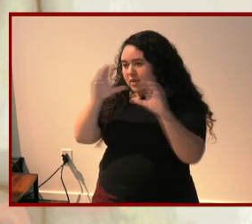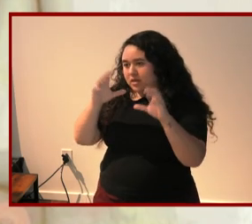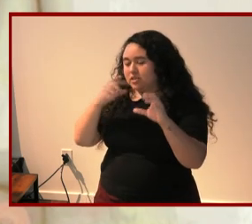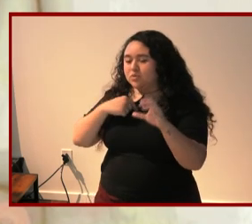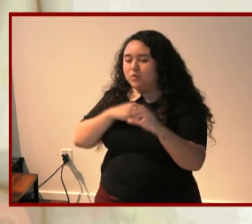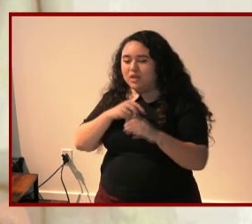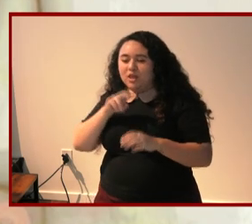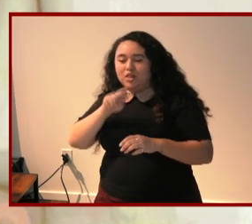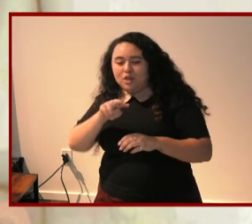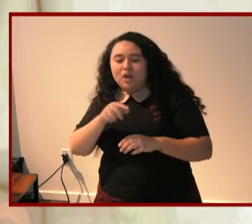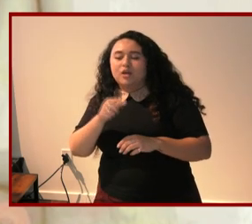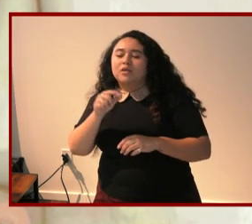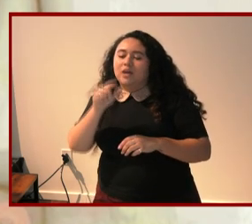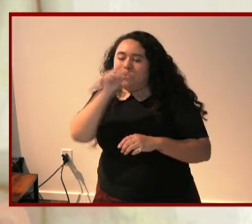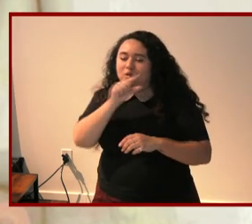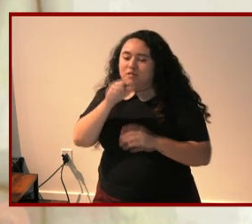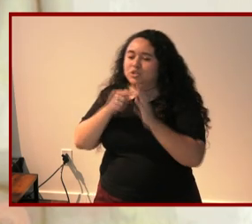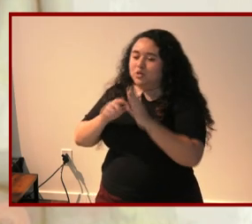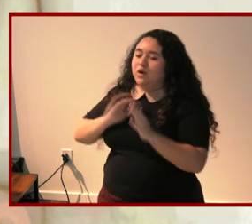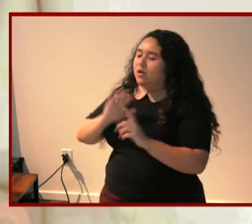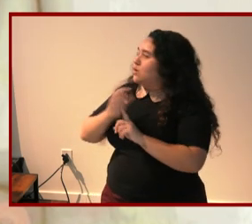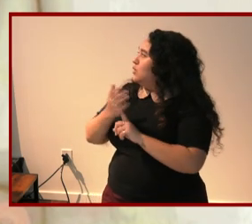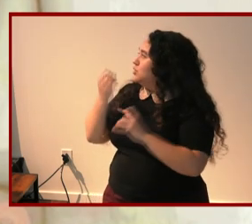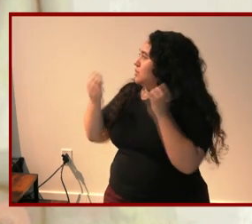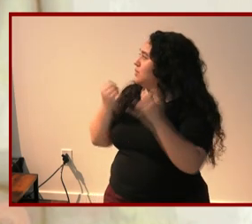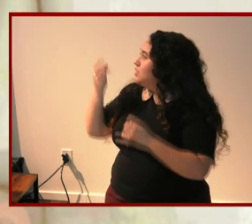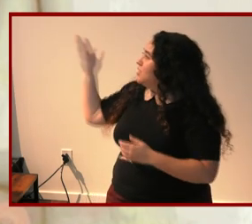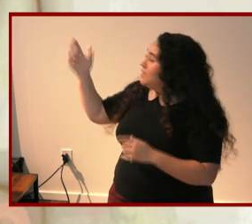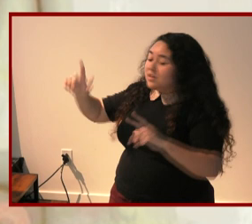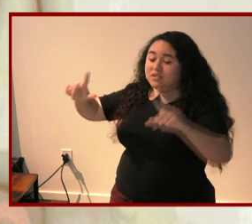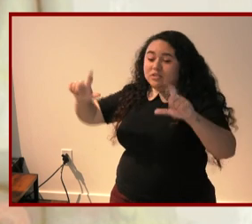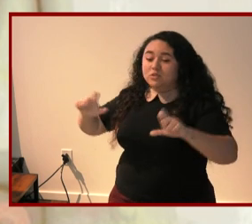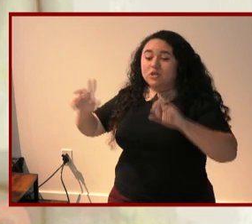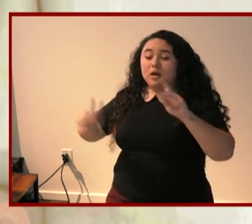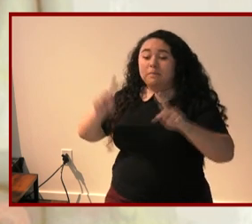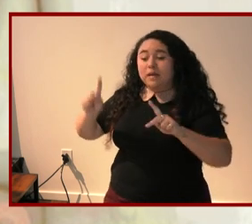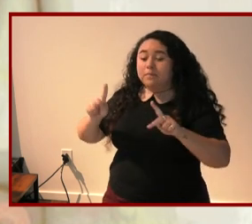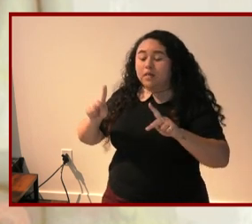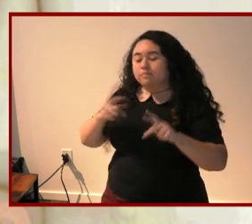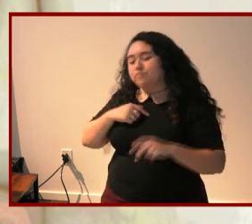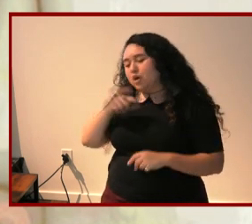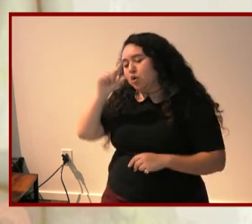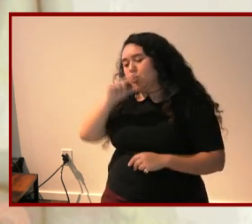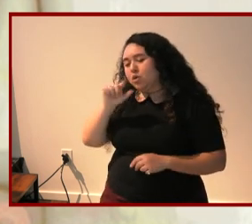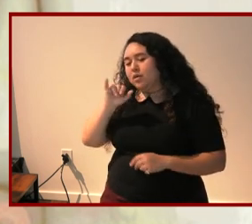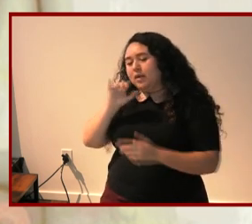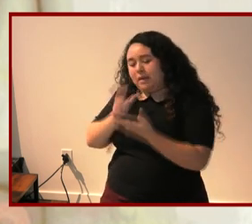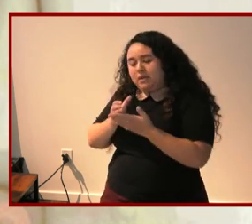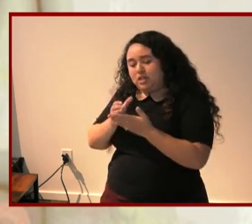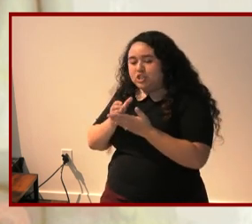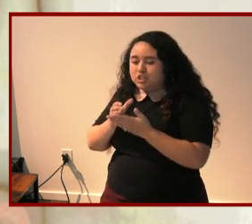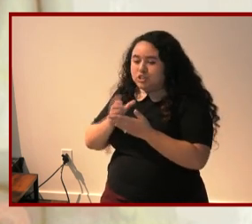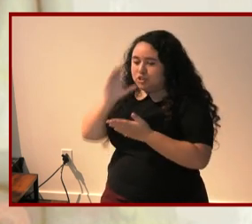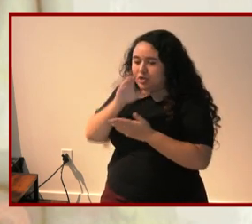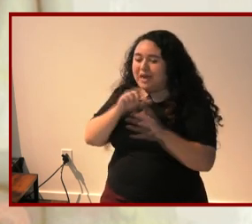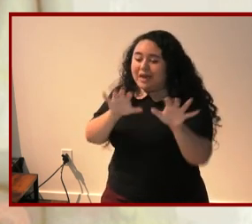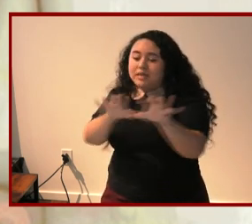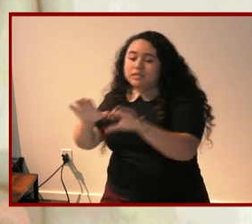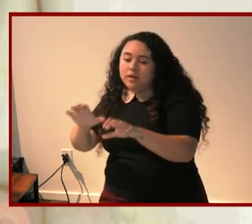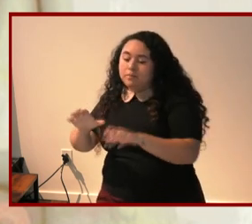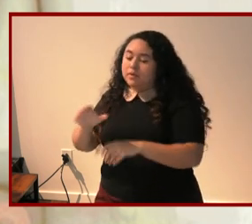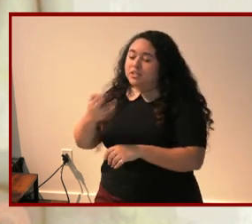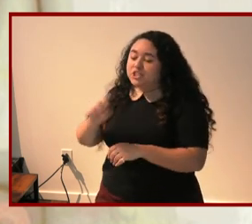imagination on the screen is a screenshot of a google image search and in the bar i type i typed child